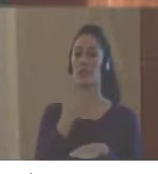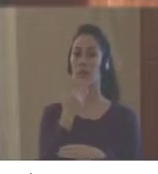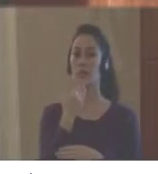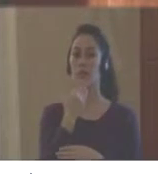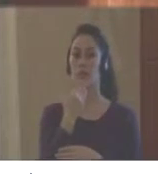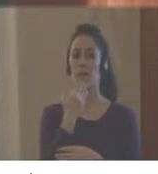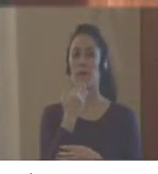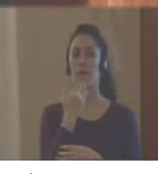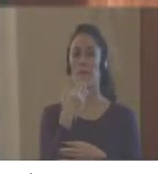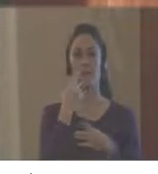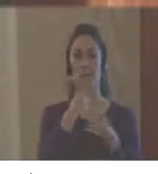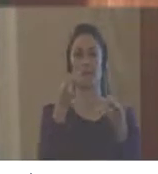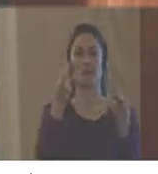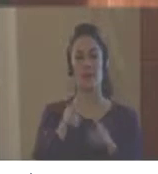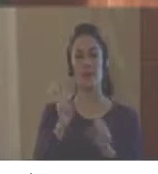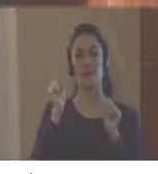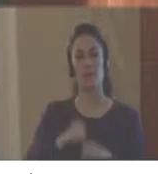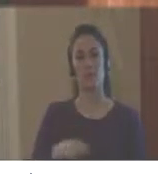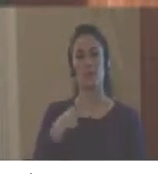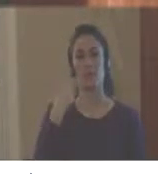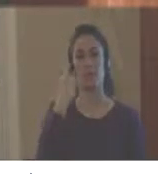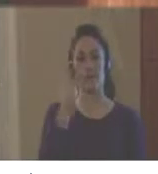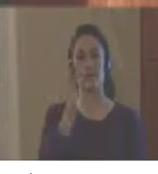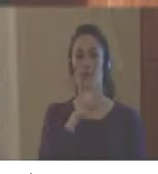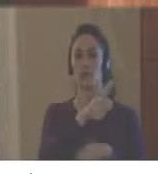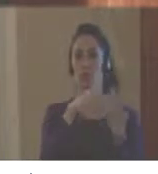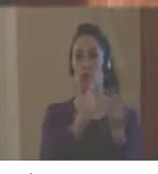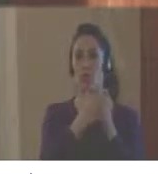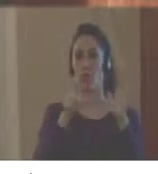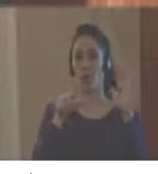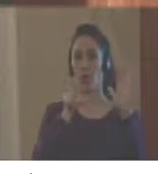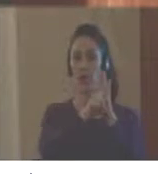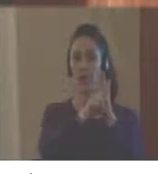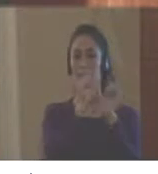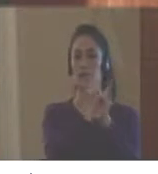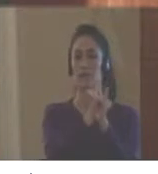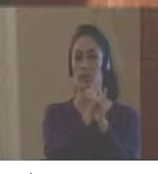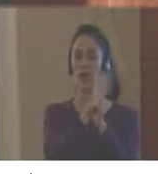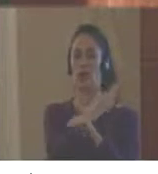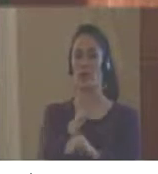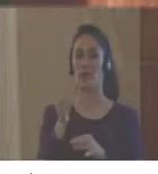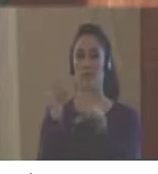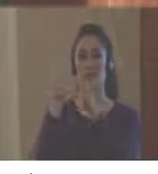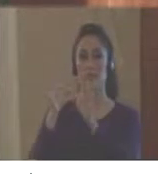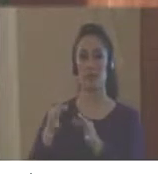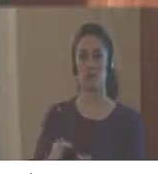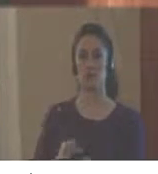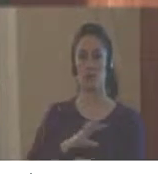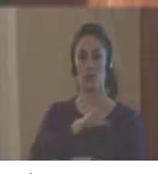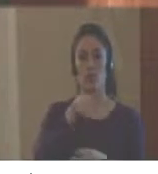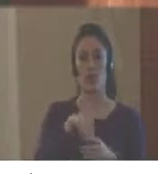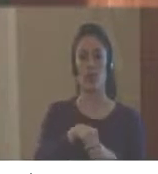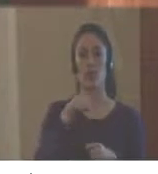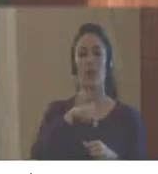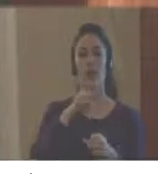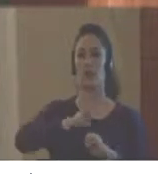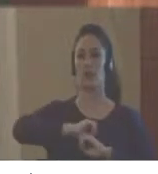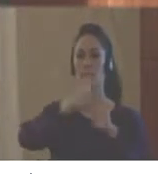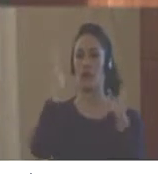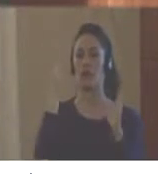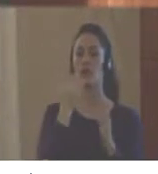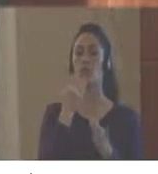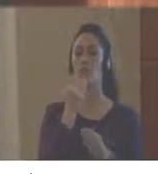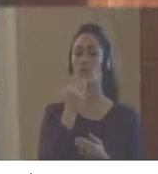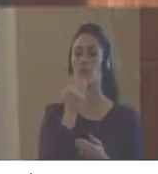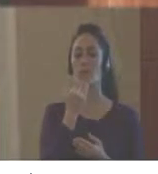so through these elements, we try to see whether in this legal, institutional, budgetary framework, if there is a clear definition of